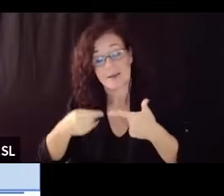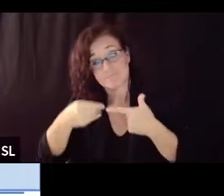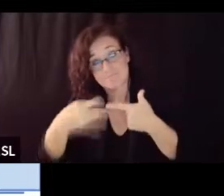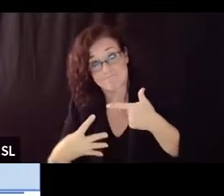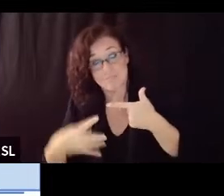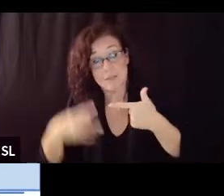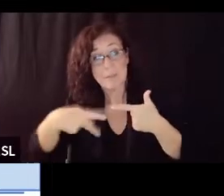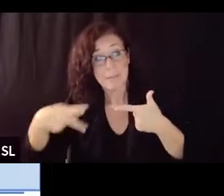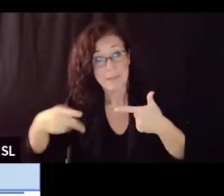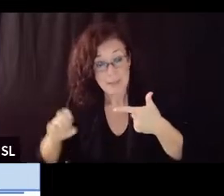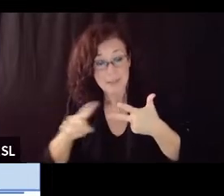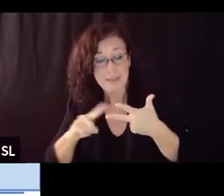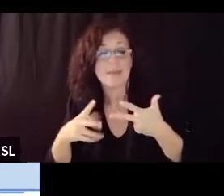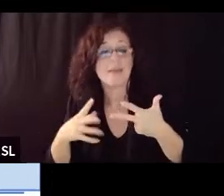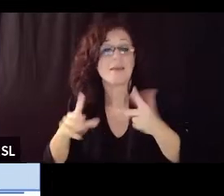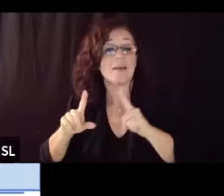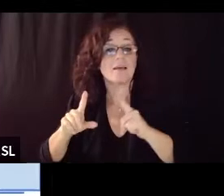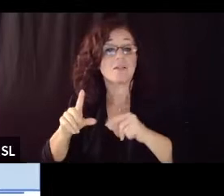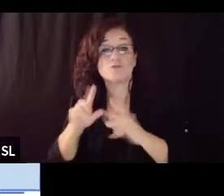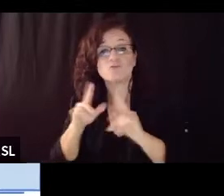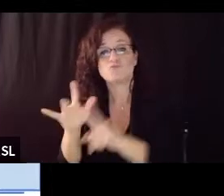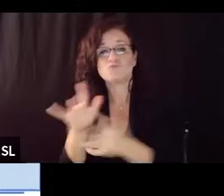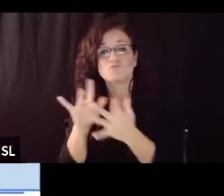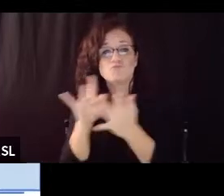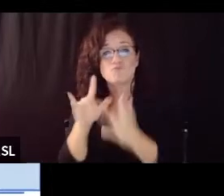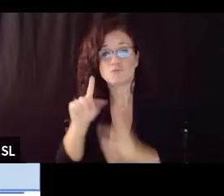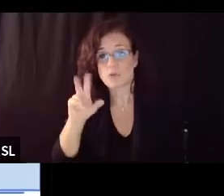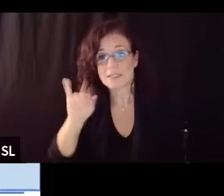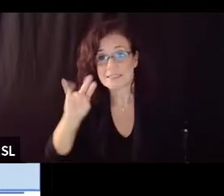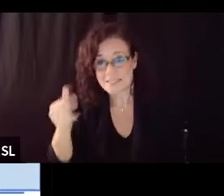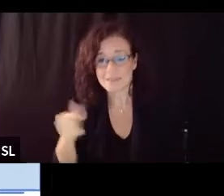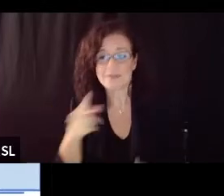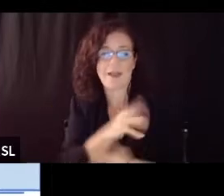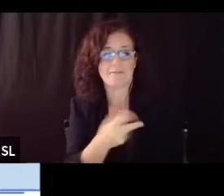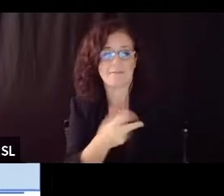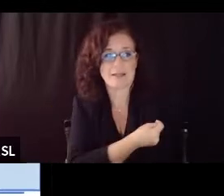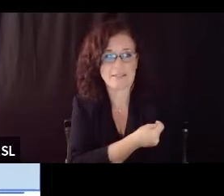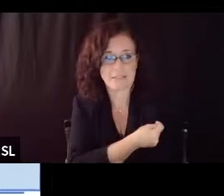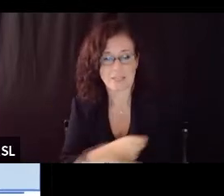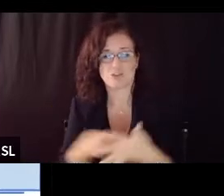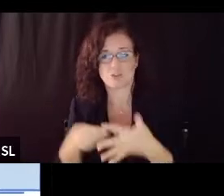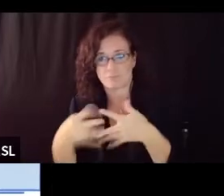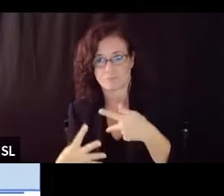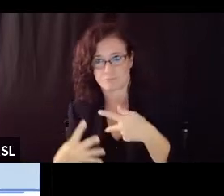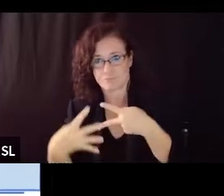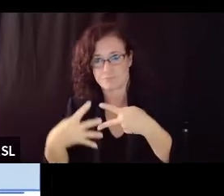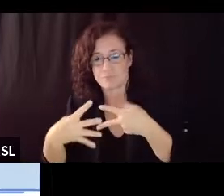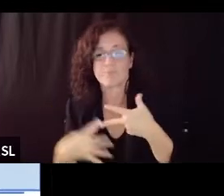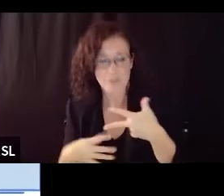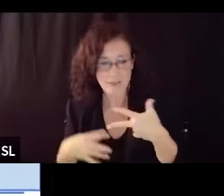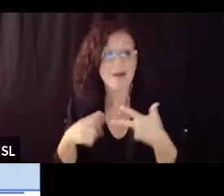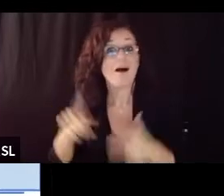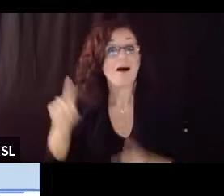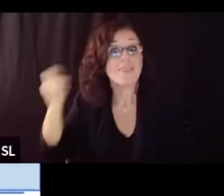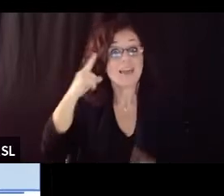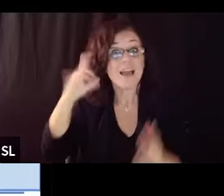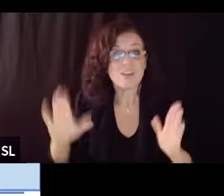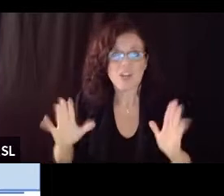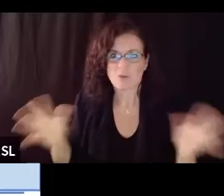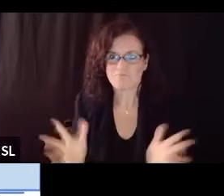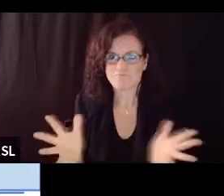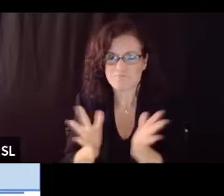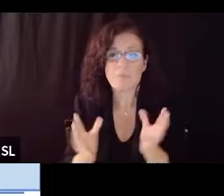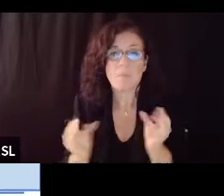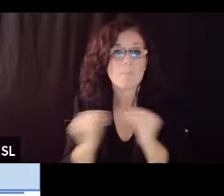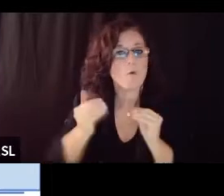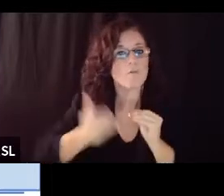the governor and the state are talking about much more frequent testing one of the comments that was made as part of